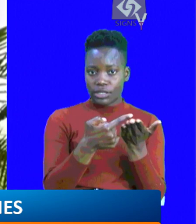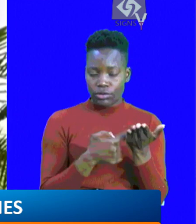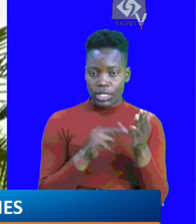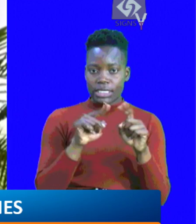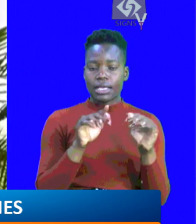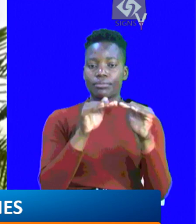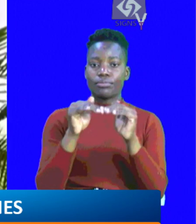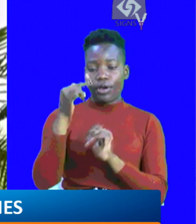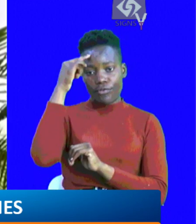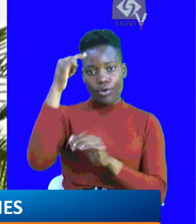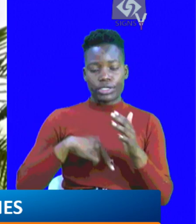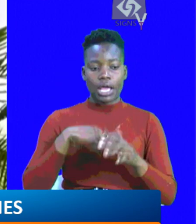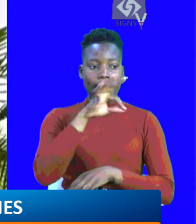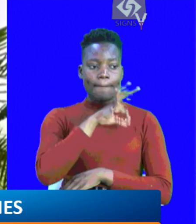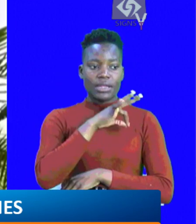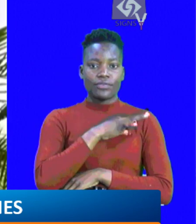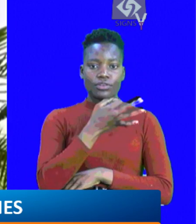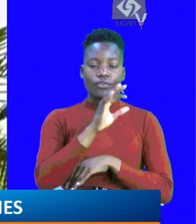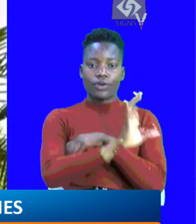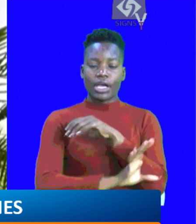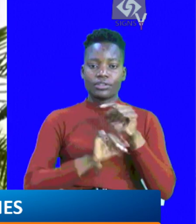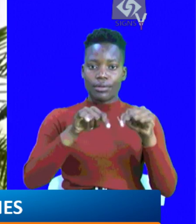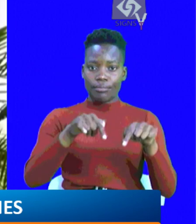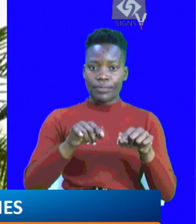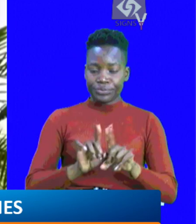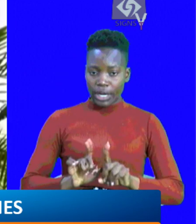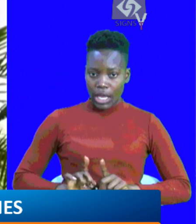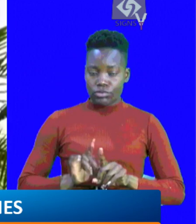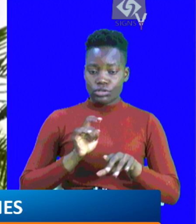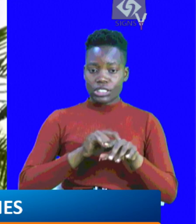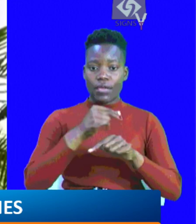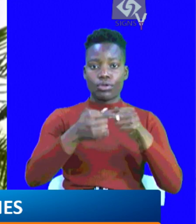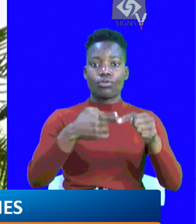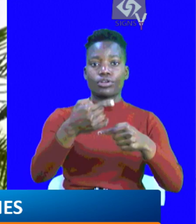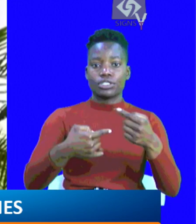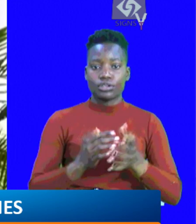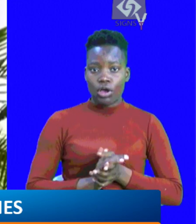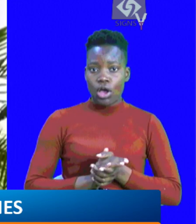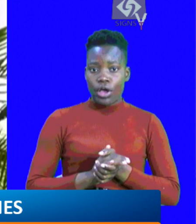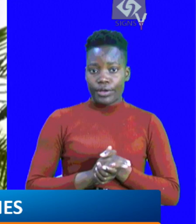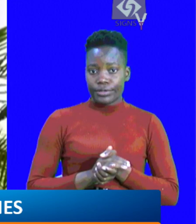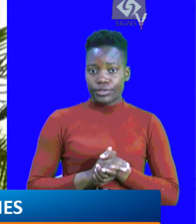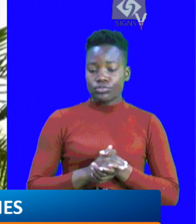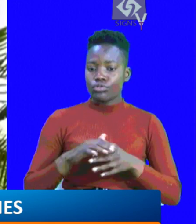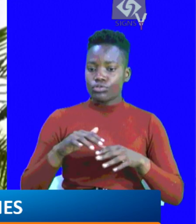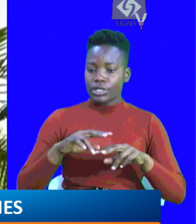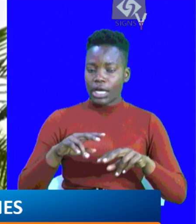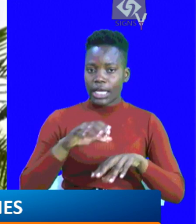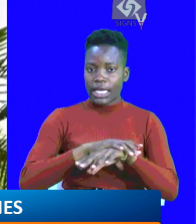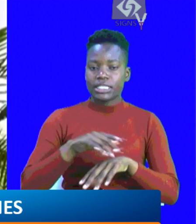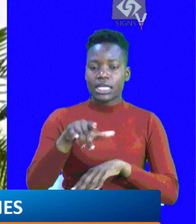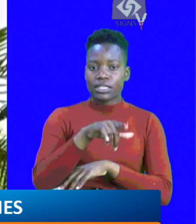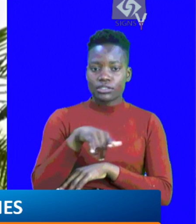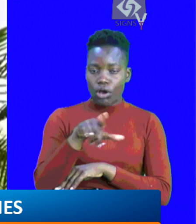bilateral and mutual diplomacy for the benefit of this country as you continue to